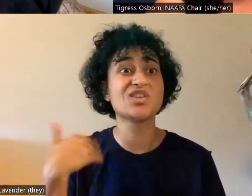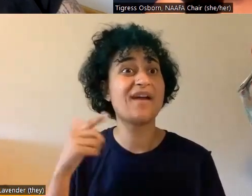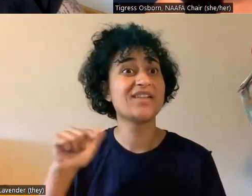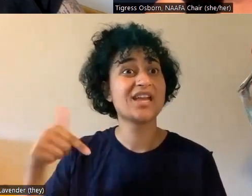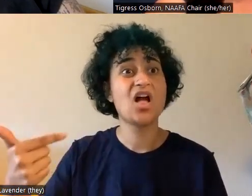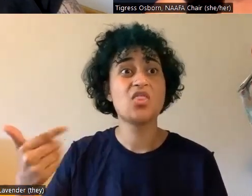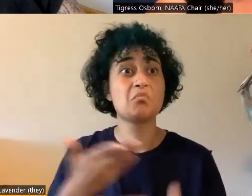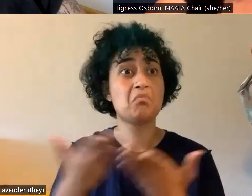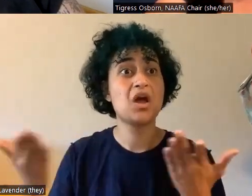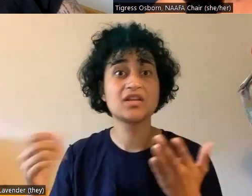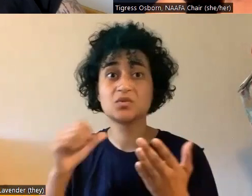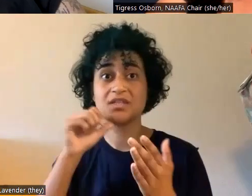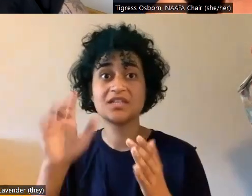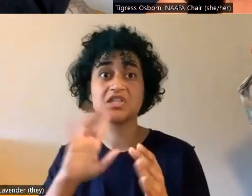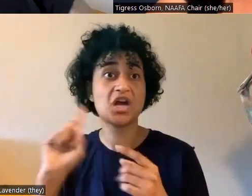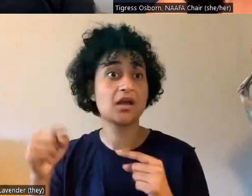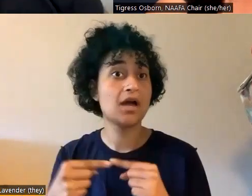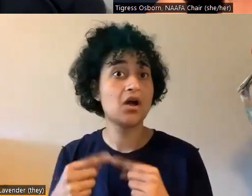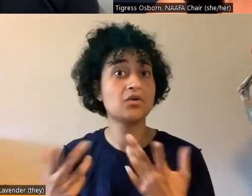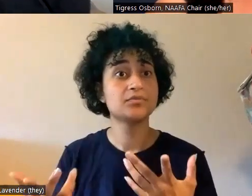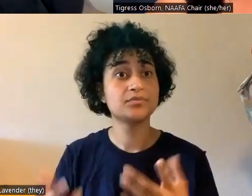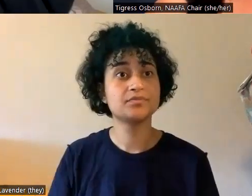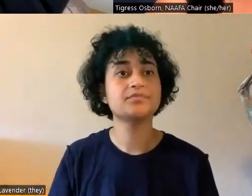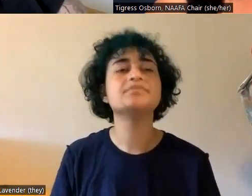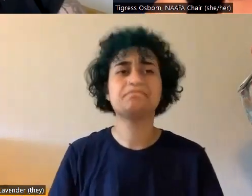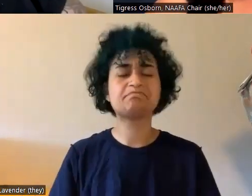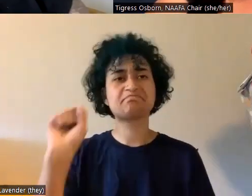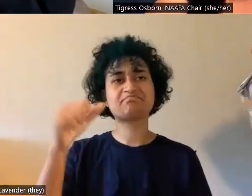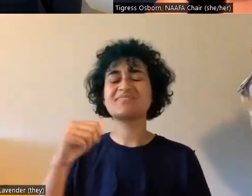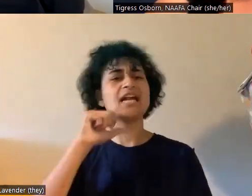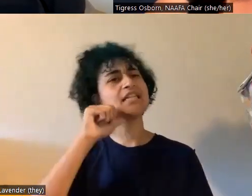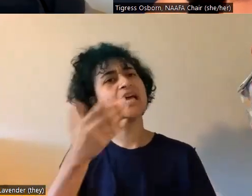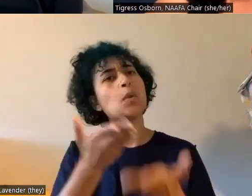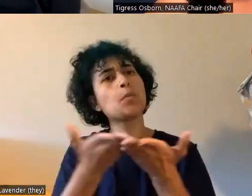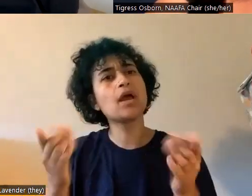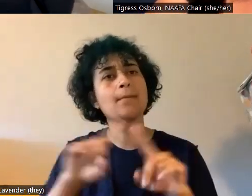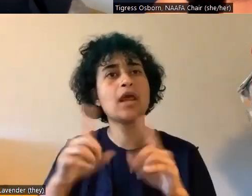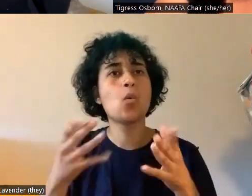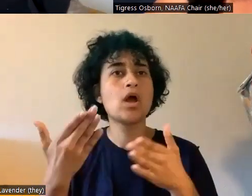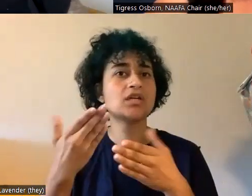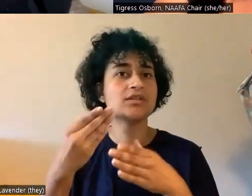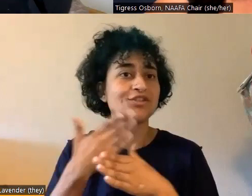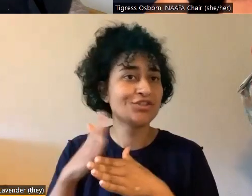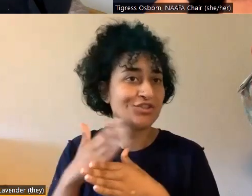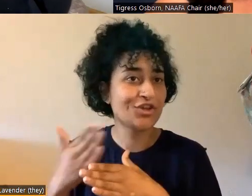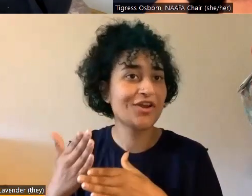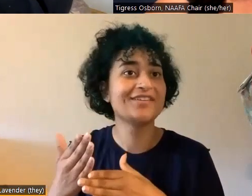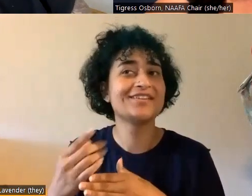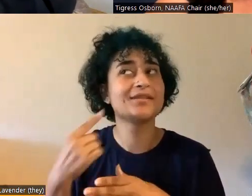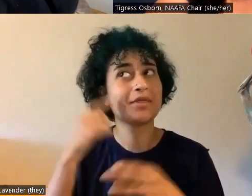products with you that we didn't get to yet? So this isn't a product, but I do want to share it. It's one of my favorites. It blows people's minds.